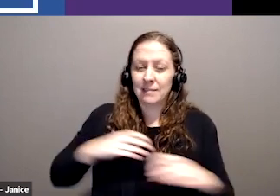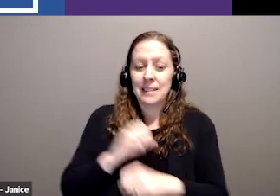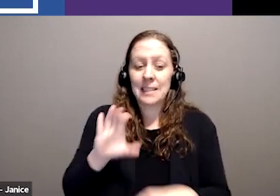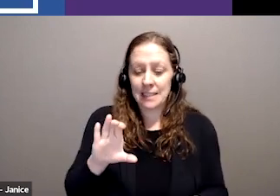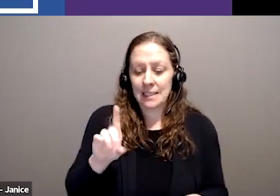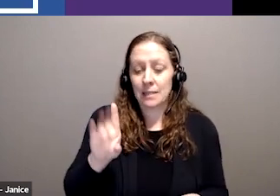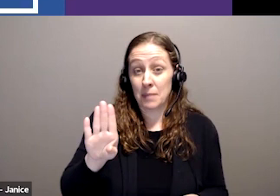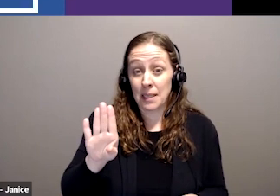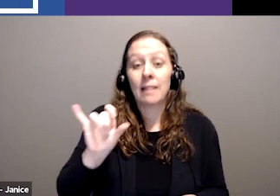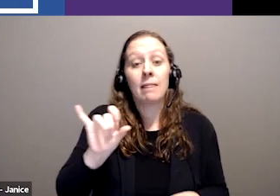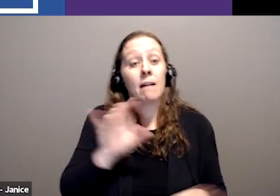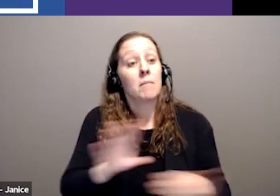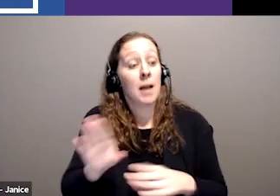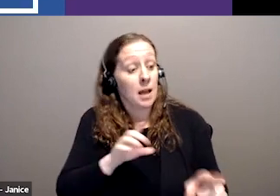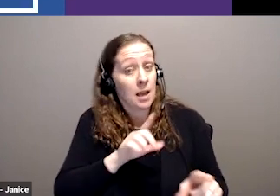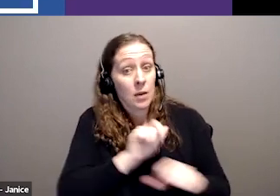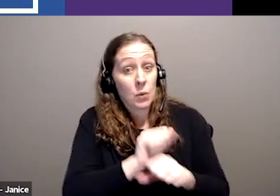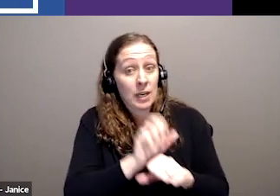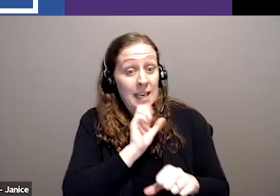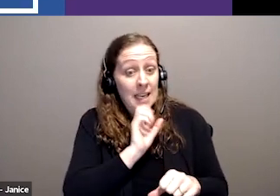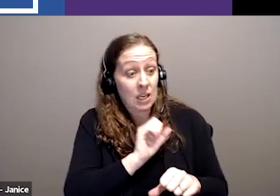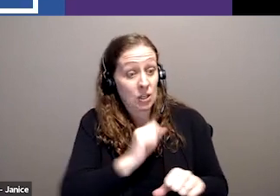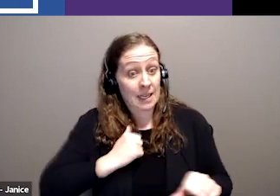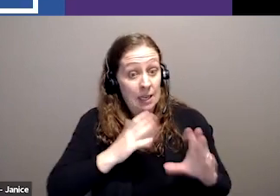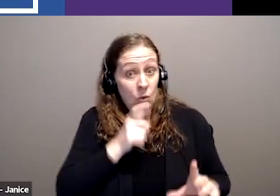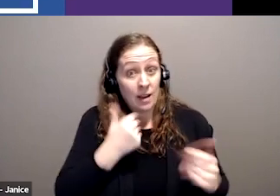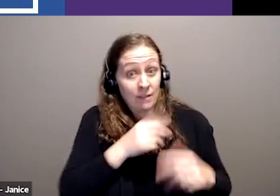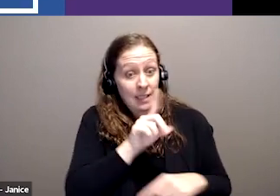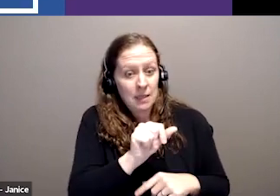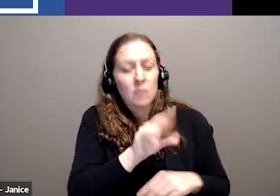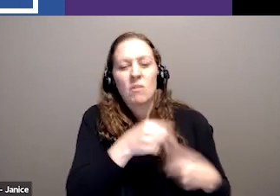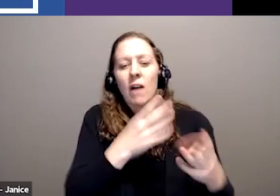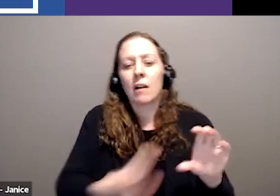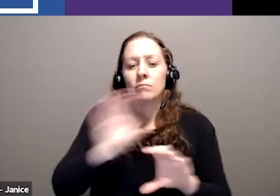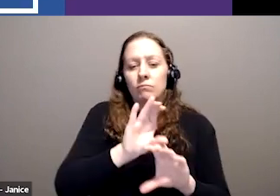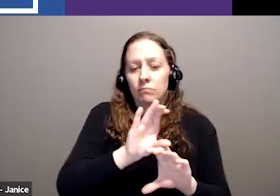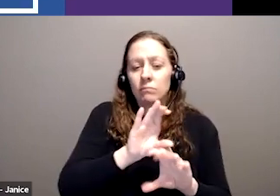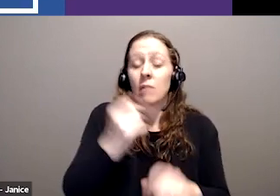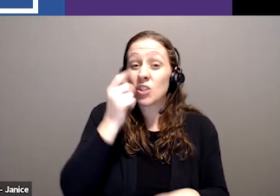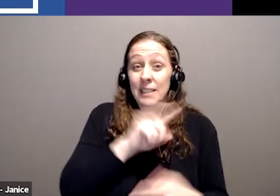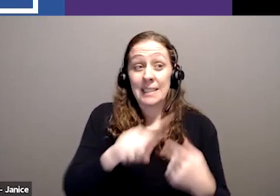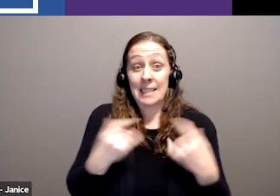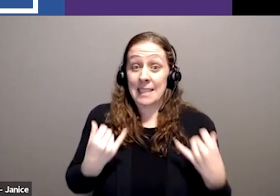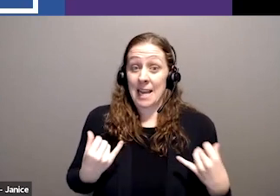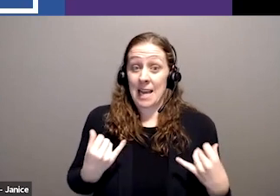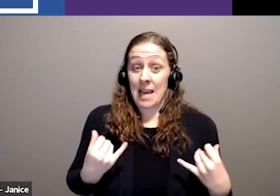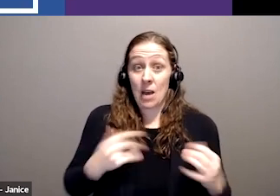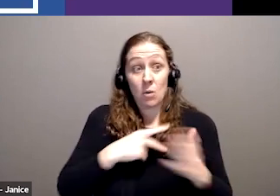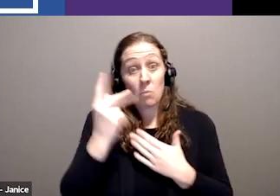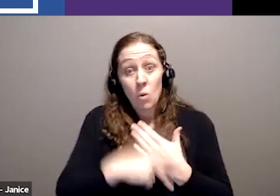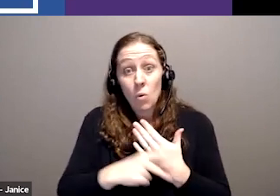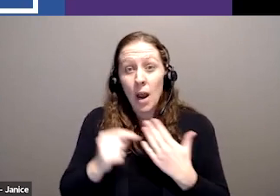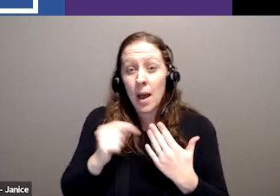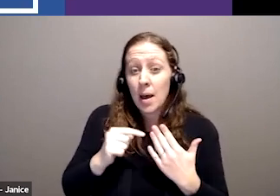intends to supplement working-age Canadians with disability. However, until now, we're still unaware of the program's essential